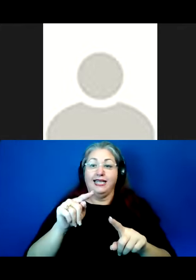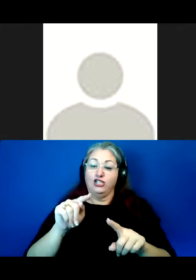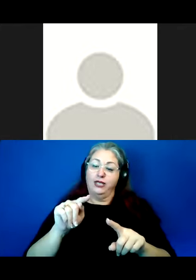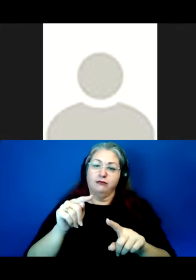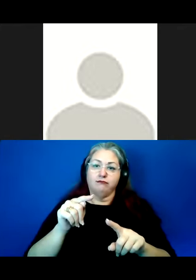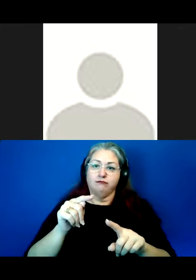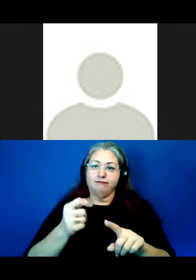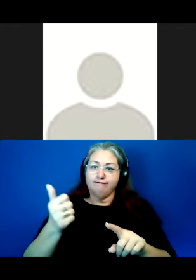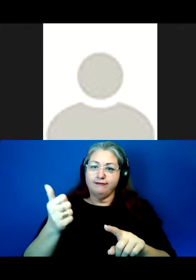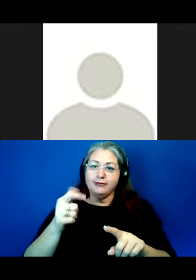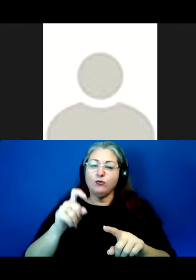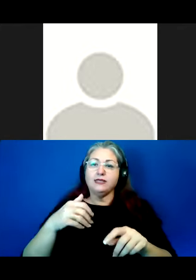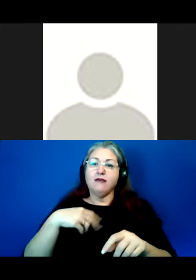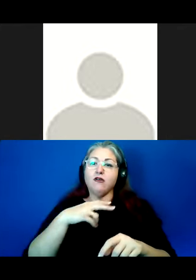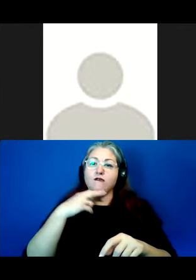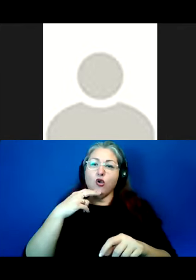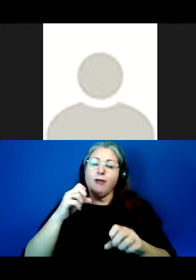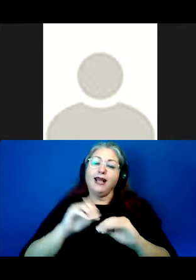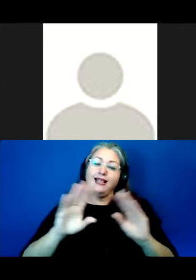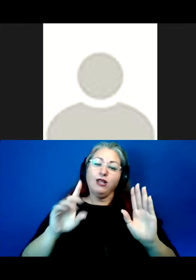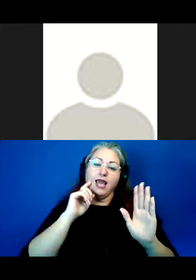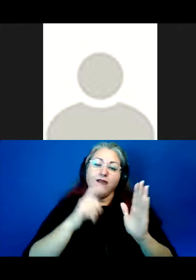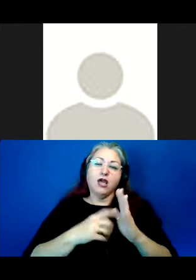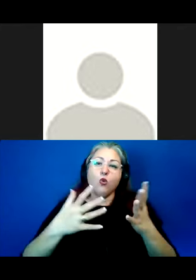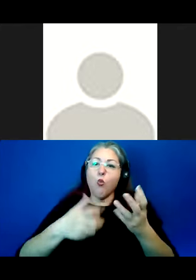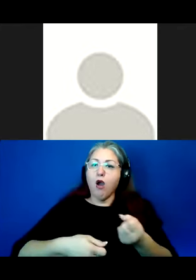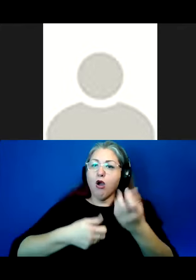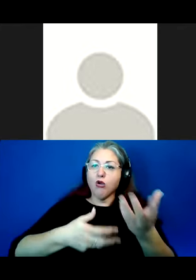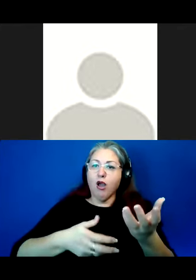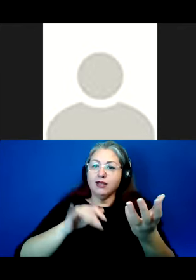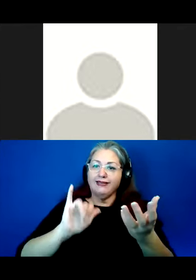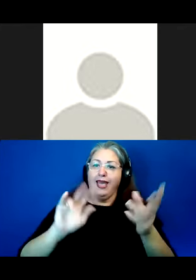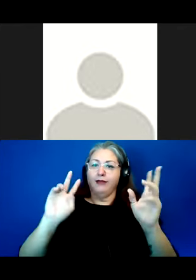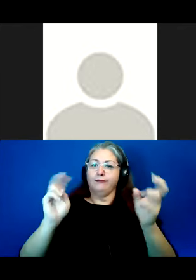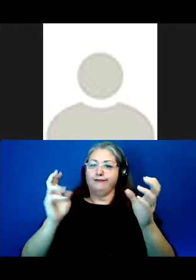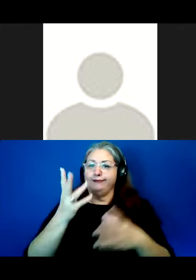What's needed is a verb that clearly identifies the cause of this so-called disappearance.